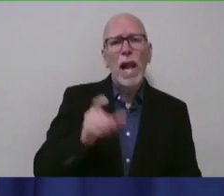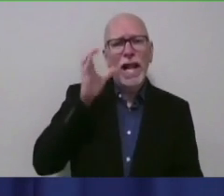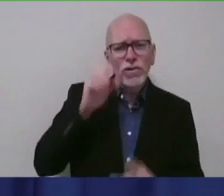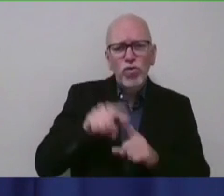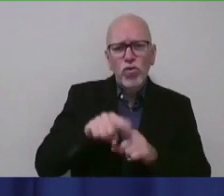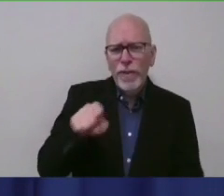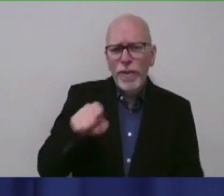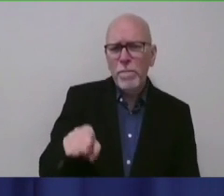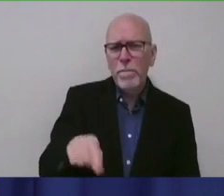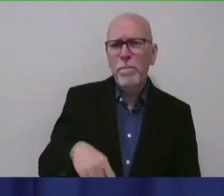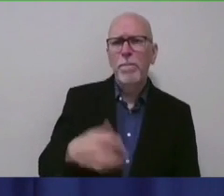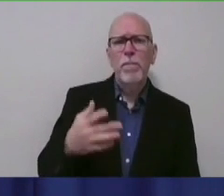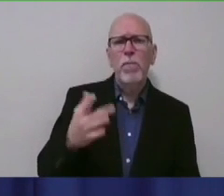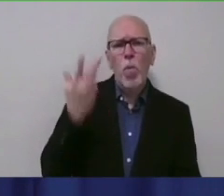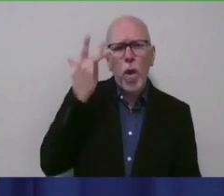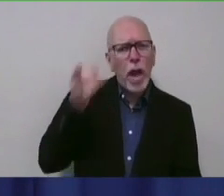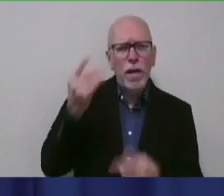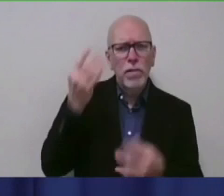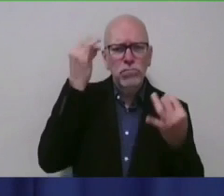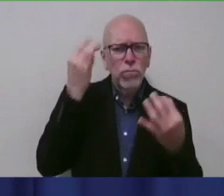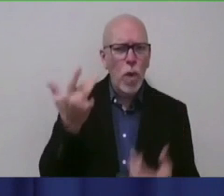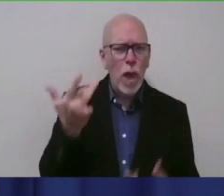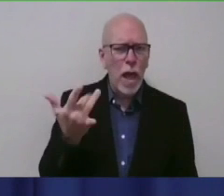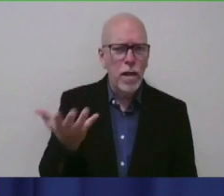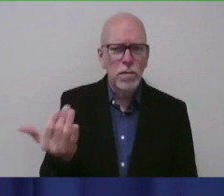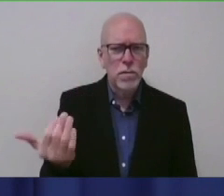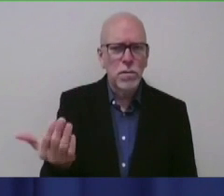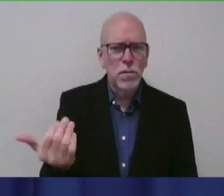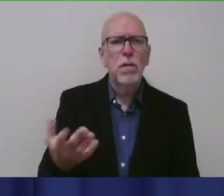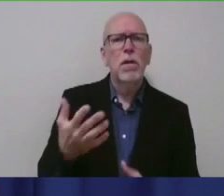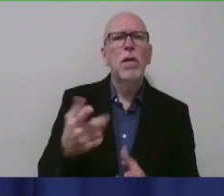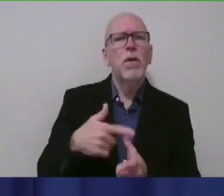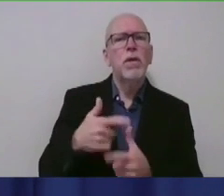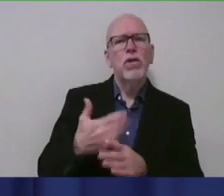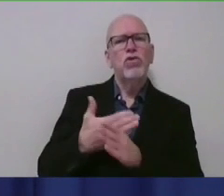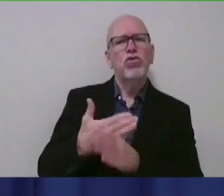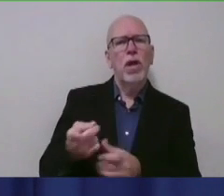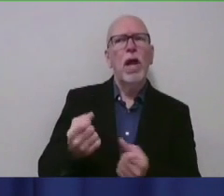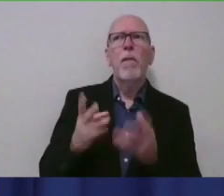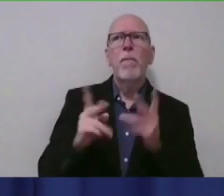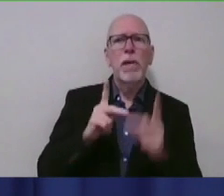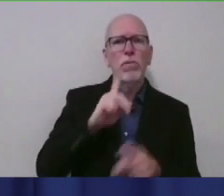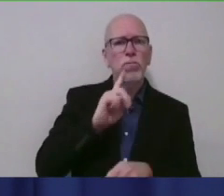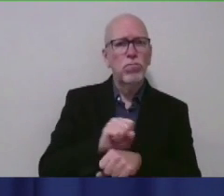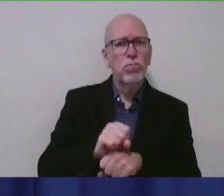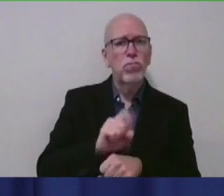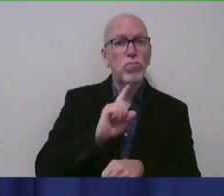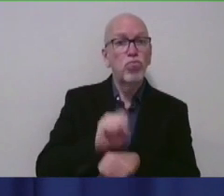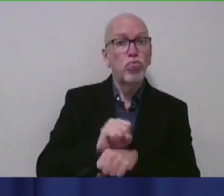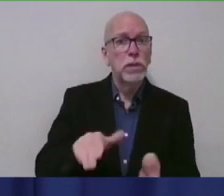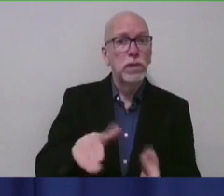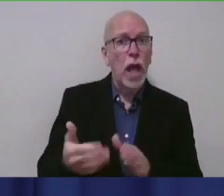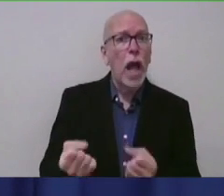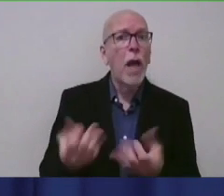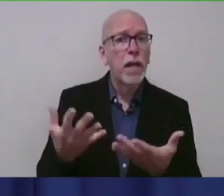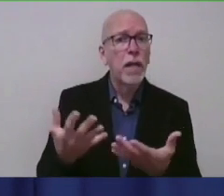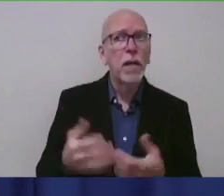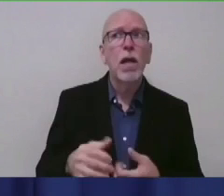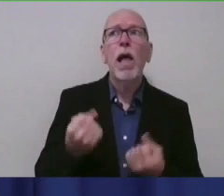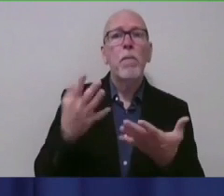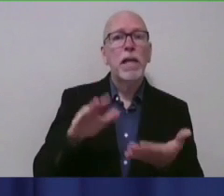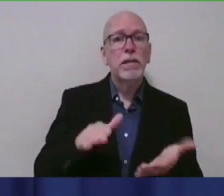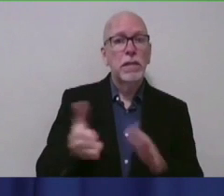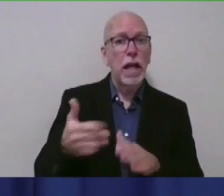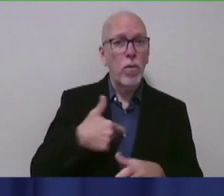is their thought process on that? And then share with them how many people truly have died in the state of Indiana and how many more deaths we did